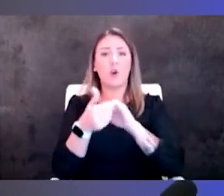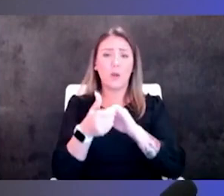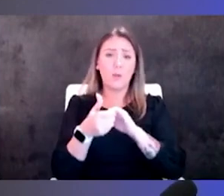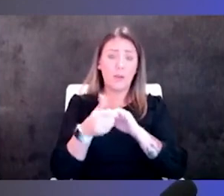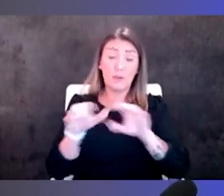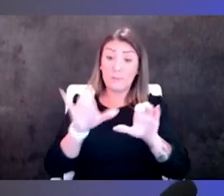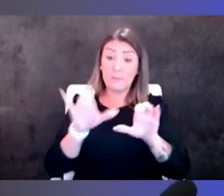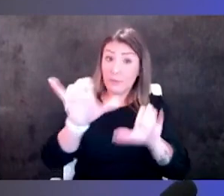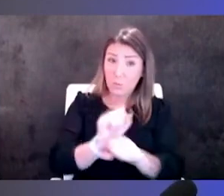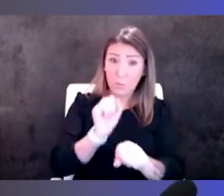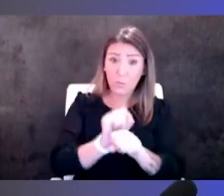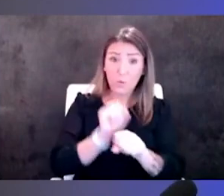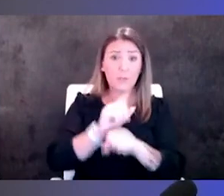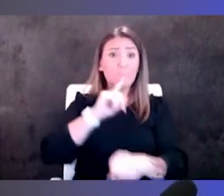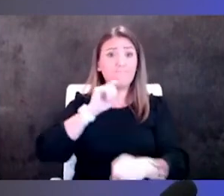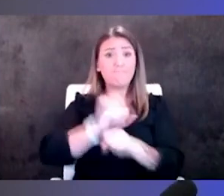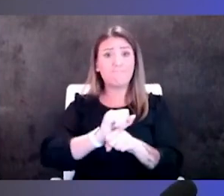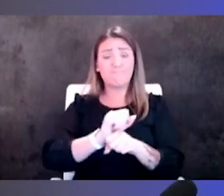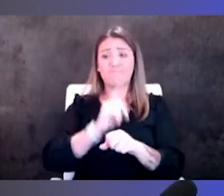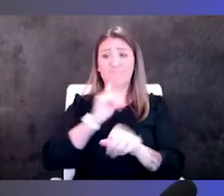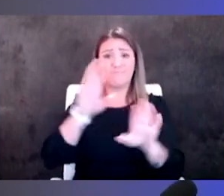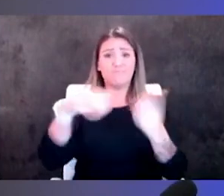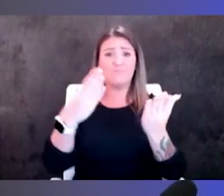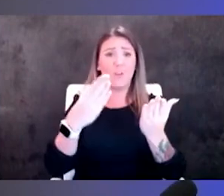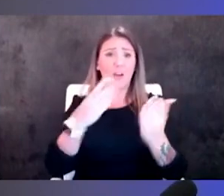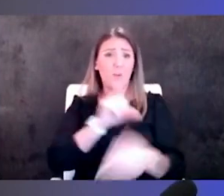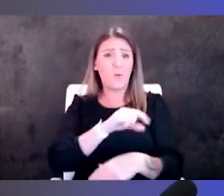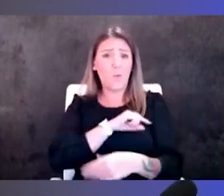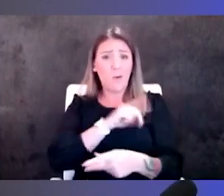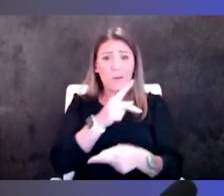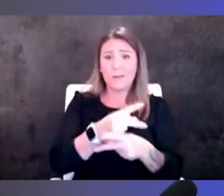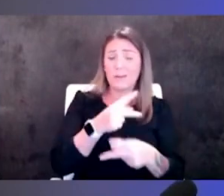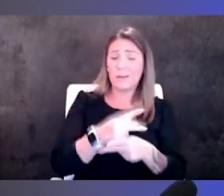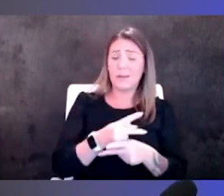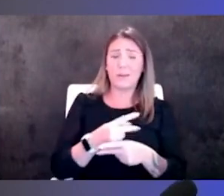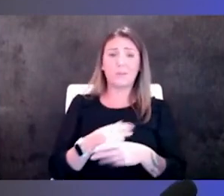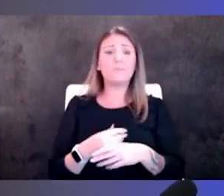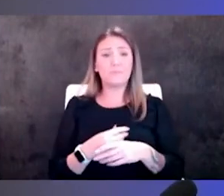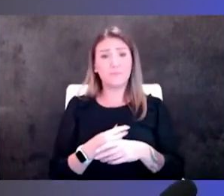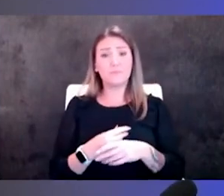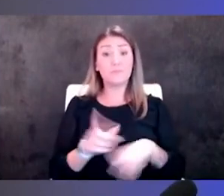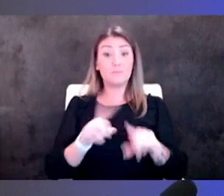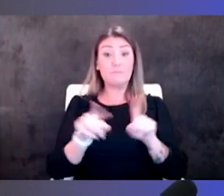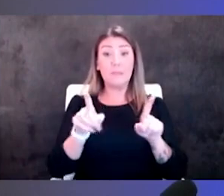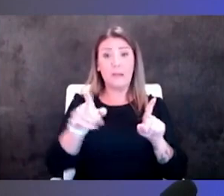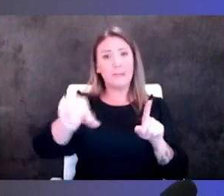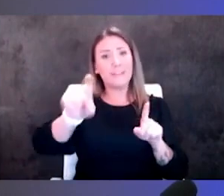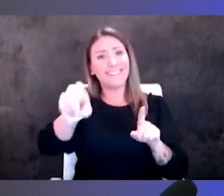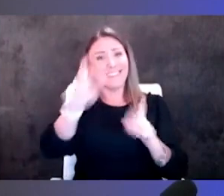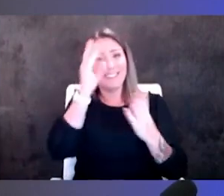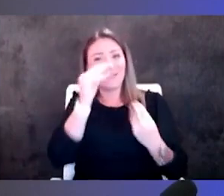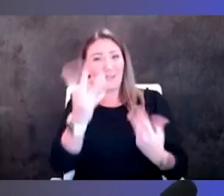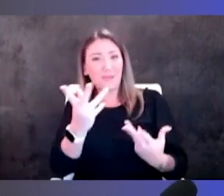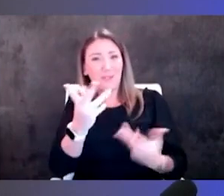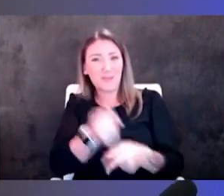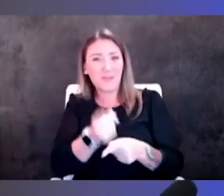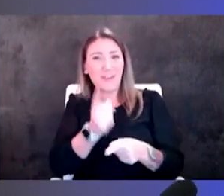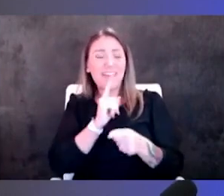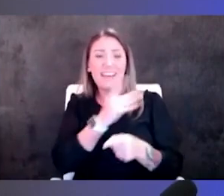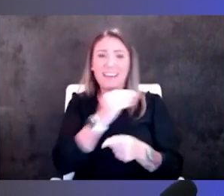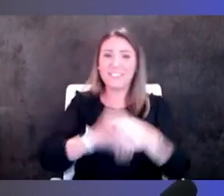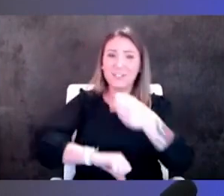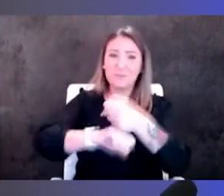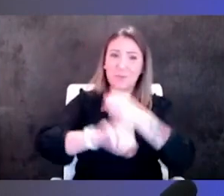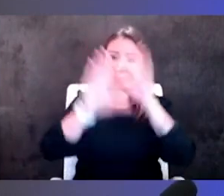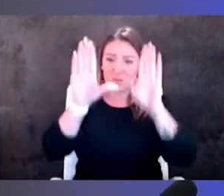committed to providing good quality care and but they needed the information you know and they needed the support and it's been great that the whole